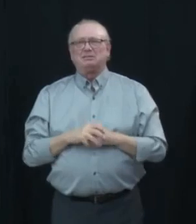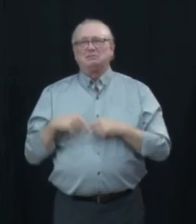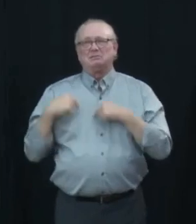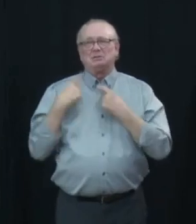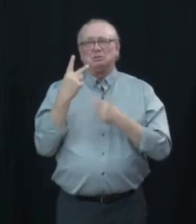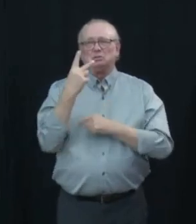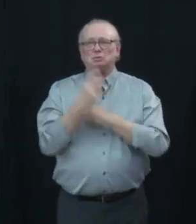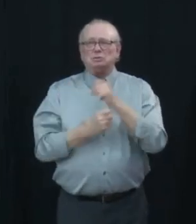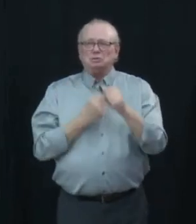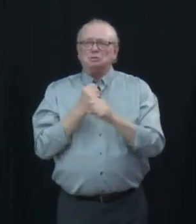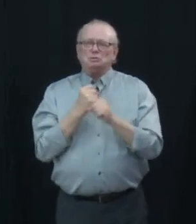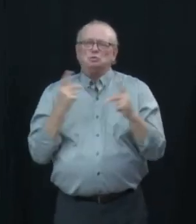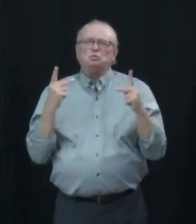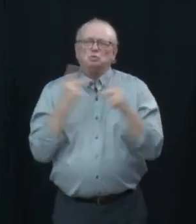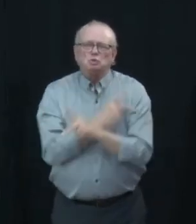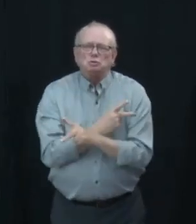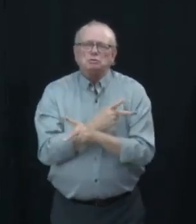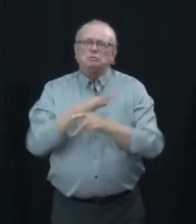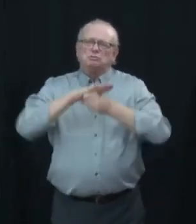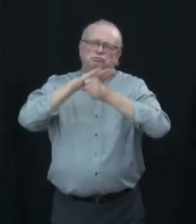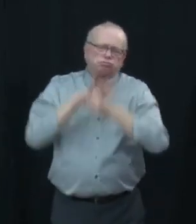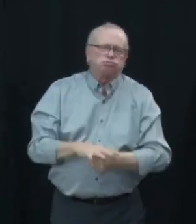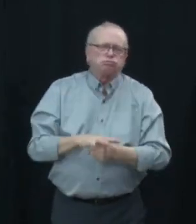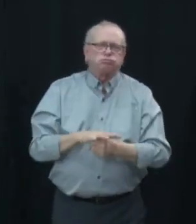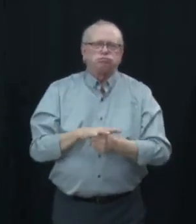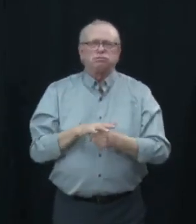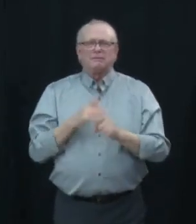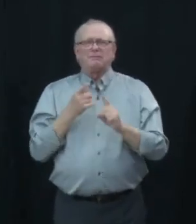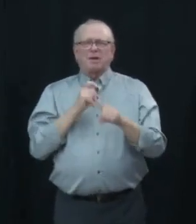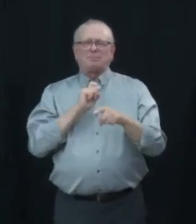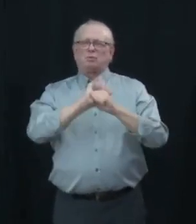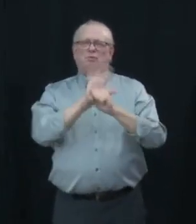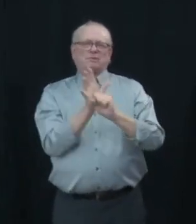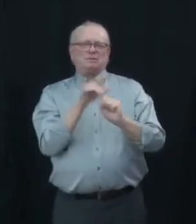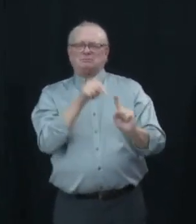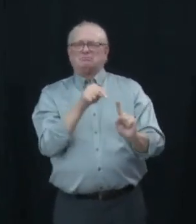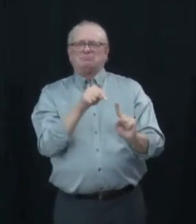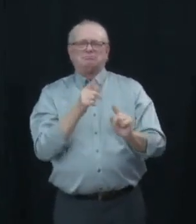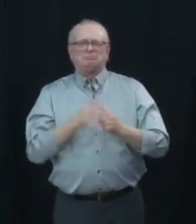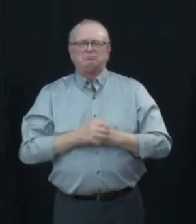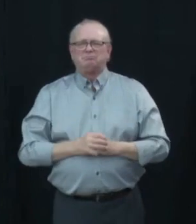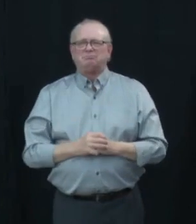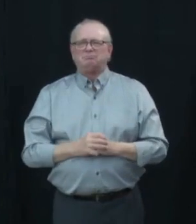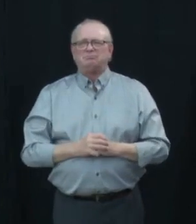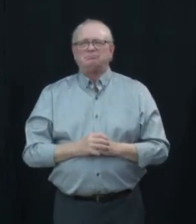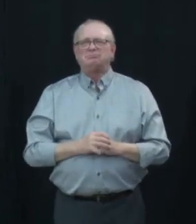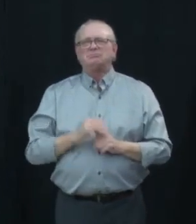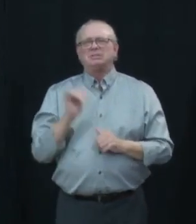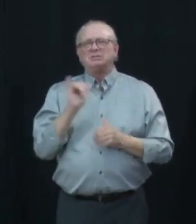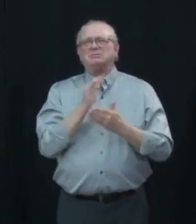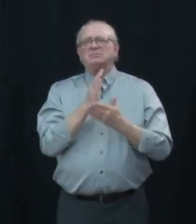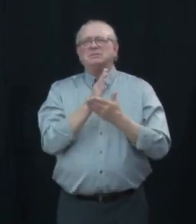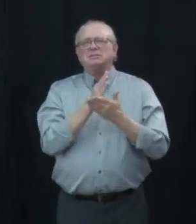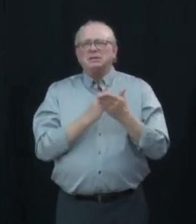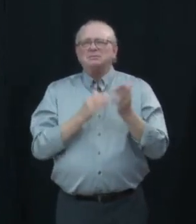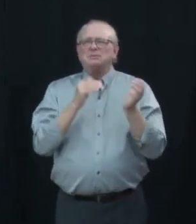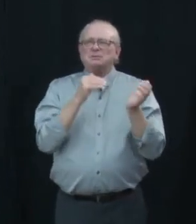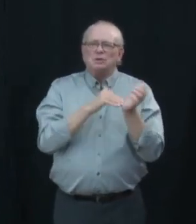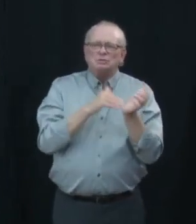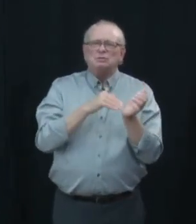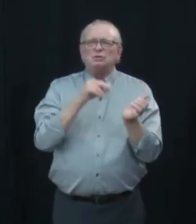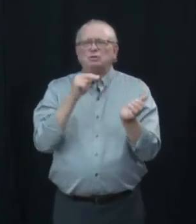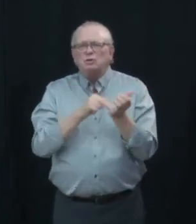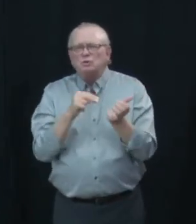on the workforce from the pandemic including those workers who are sick with covid so we need to add capacity